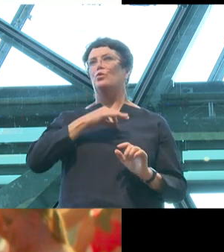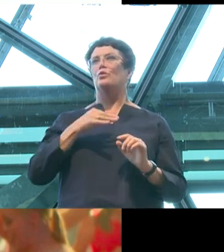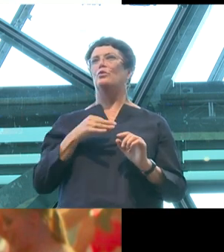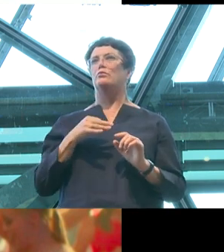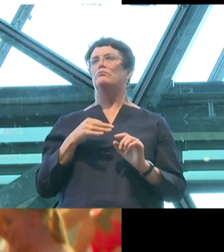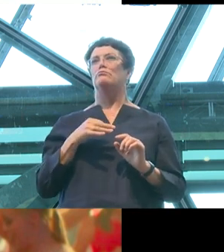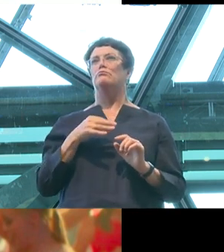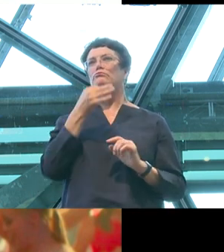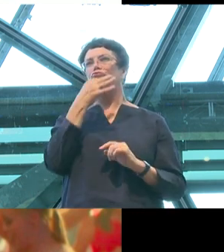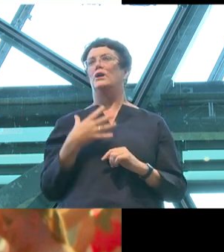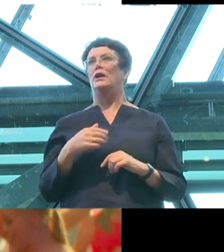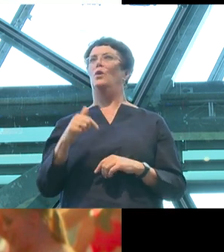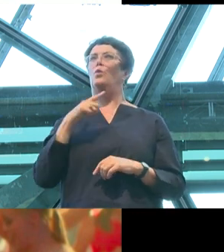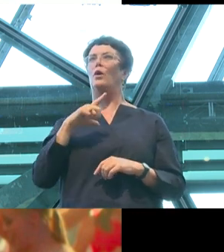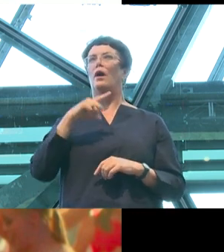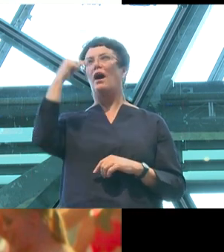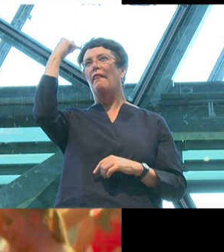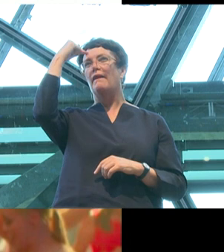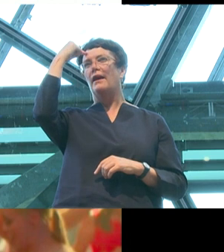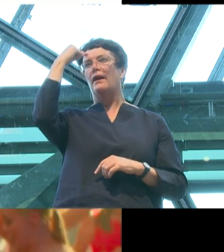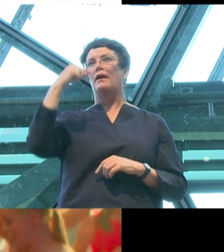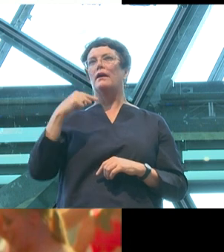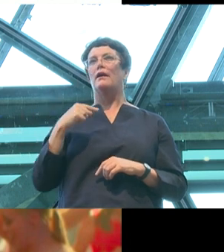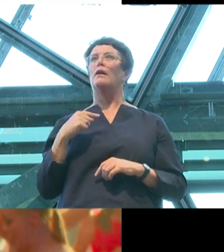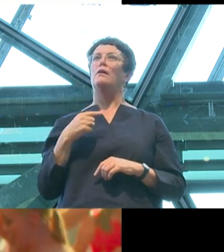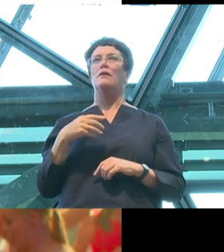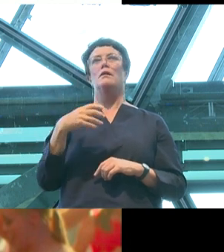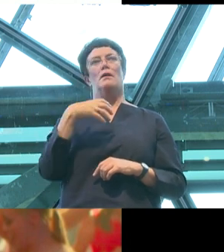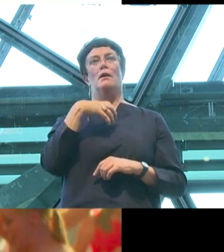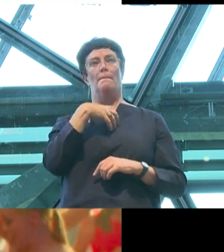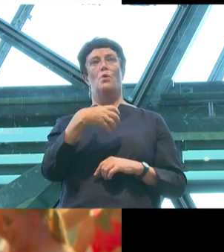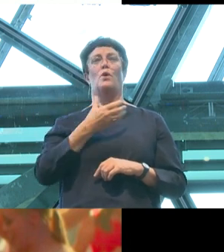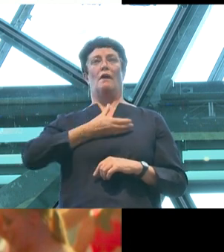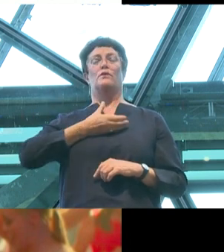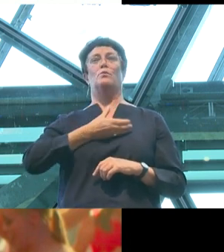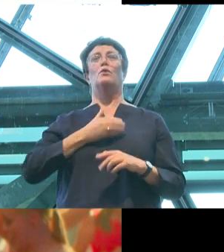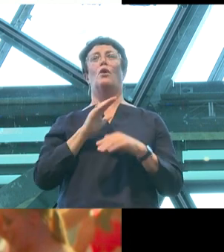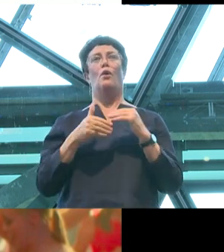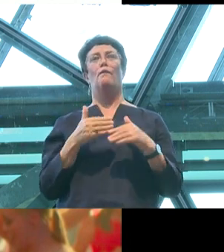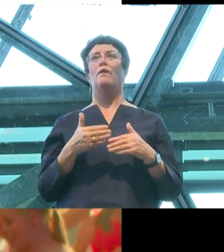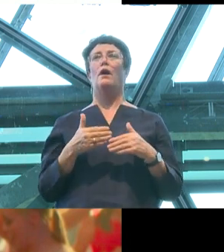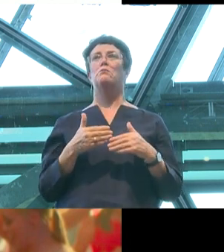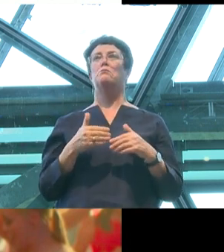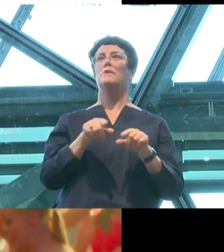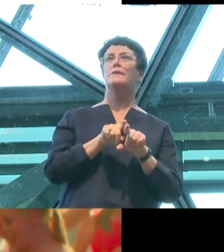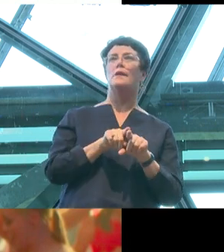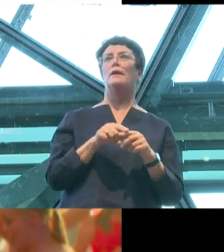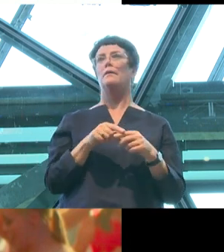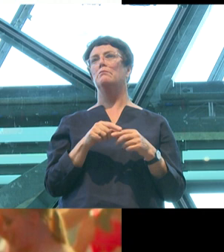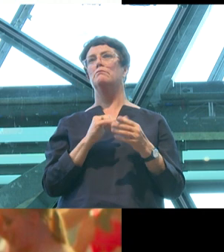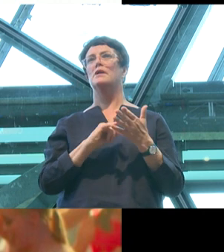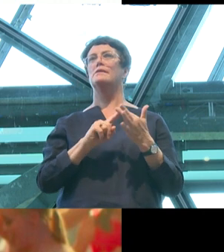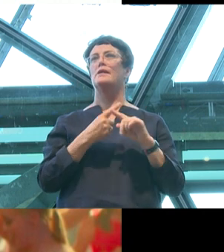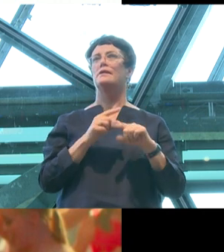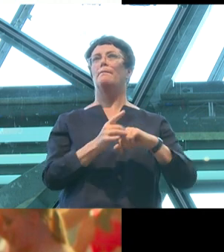my hunch is that even though we're obviously increasingly comfortable with the notion of same-sex marriage, adults engaged